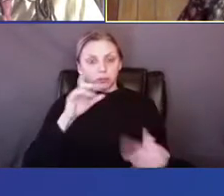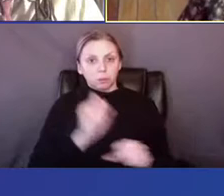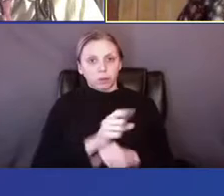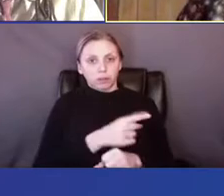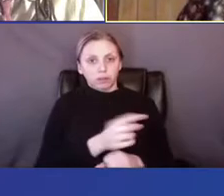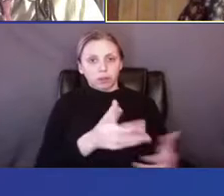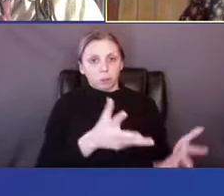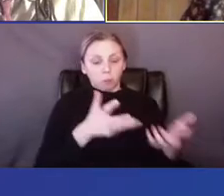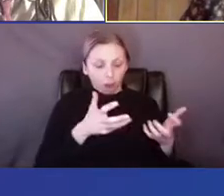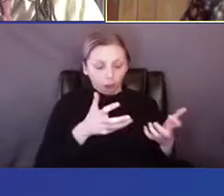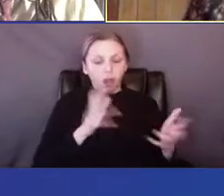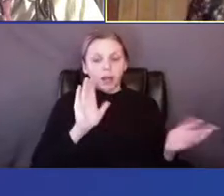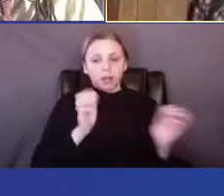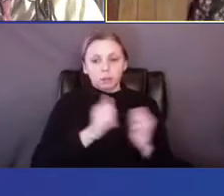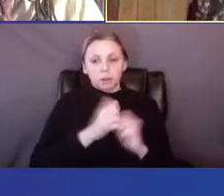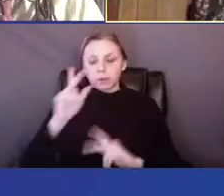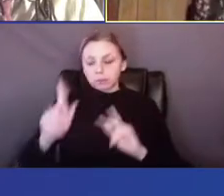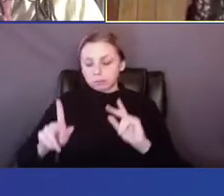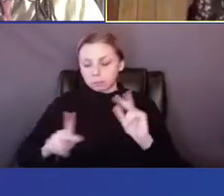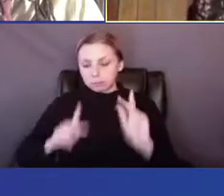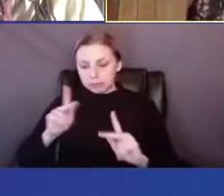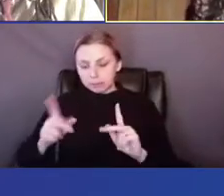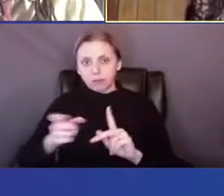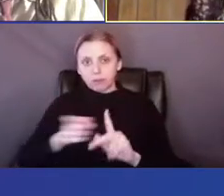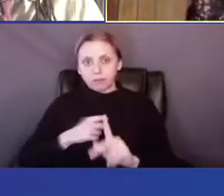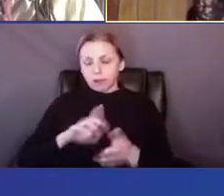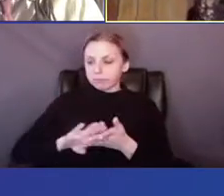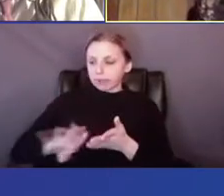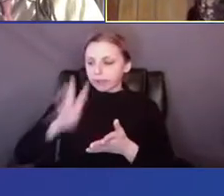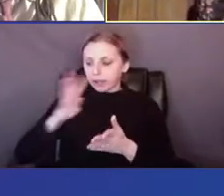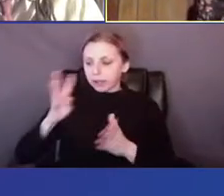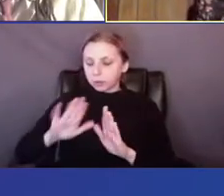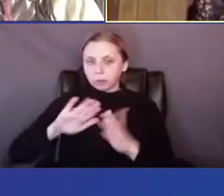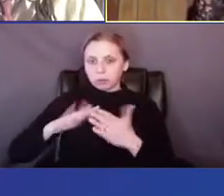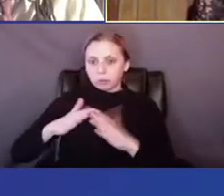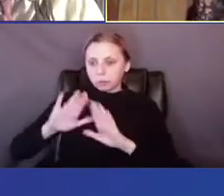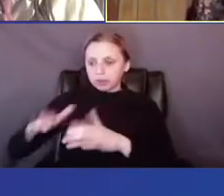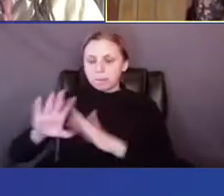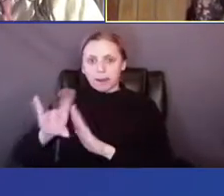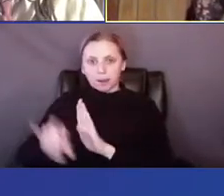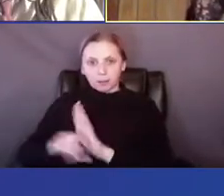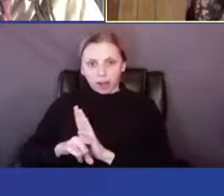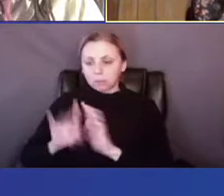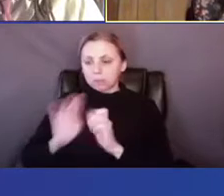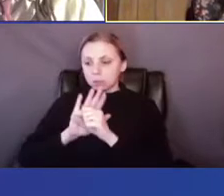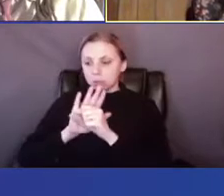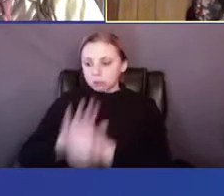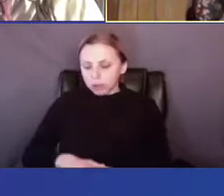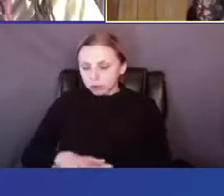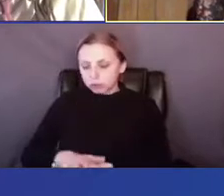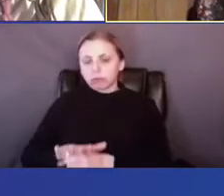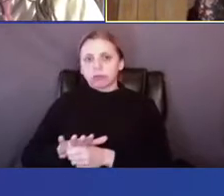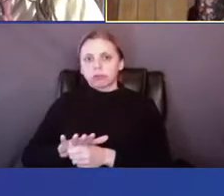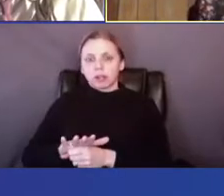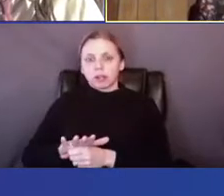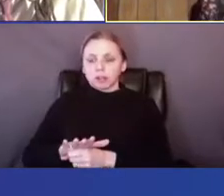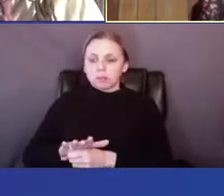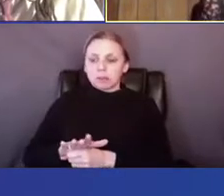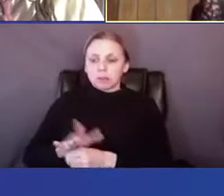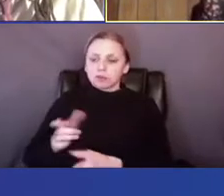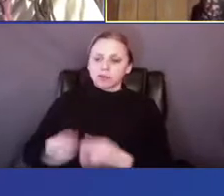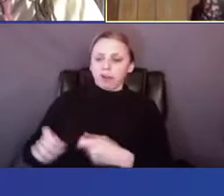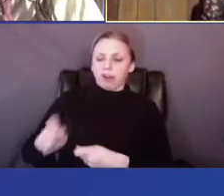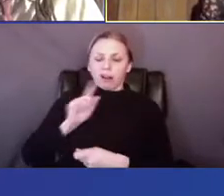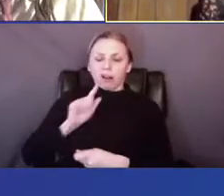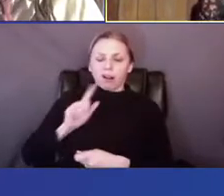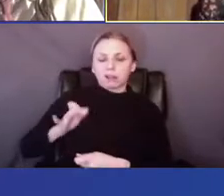versus folks from marginalized backgrounds being pressured, incentivized to make certain kinds